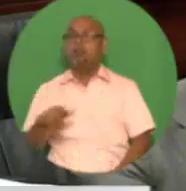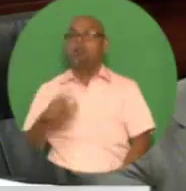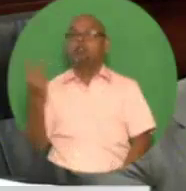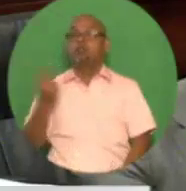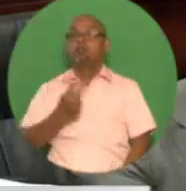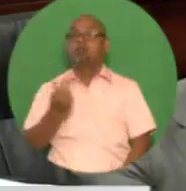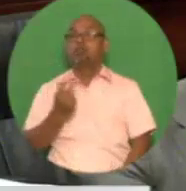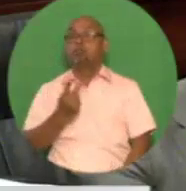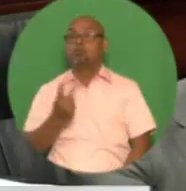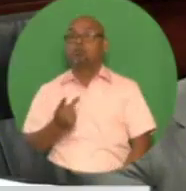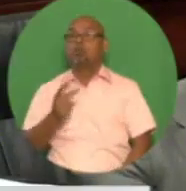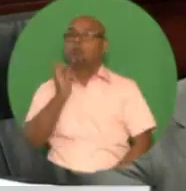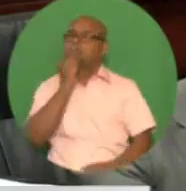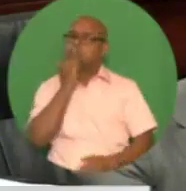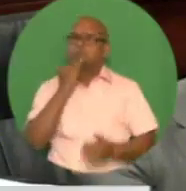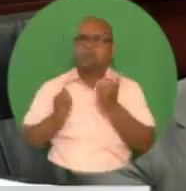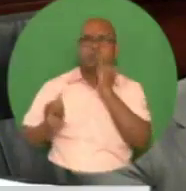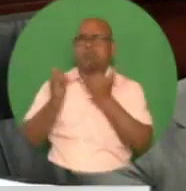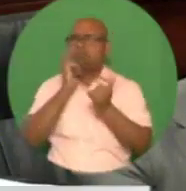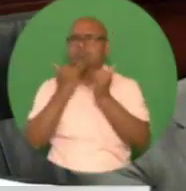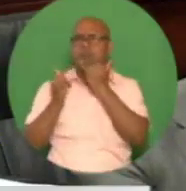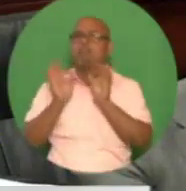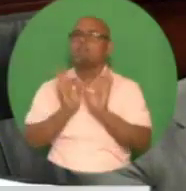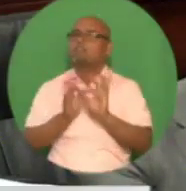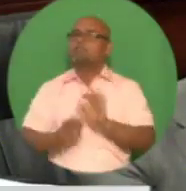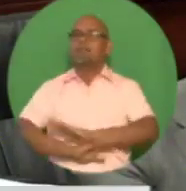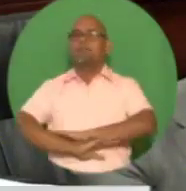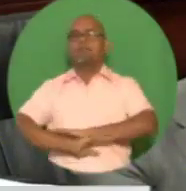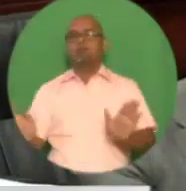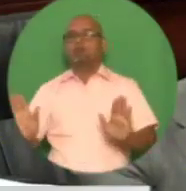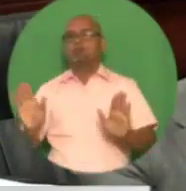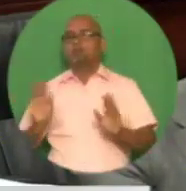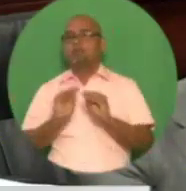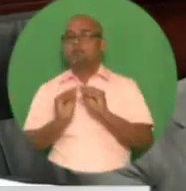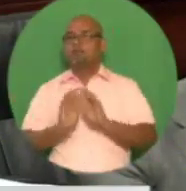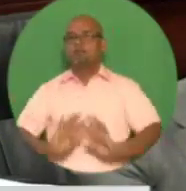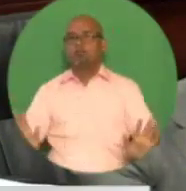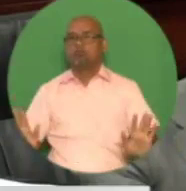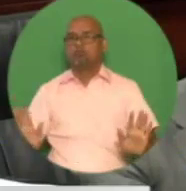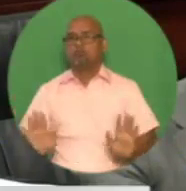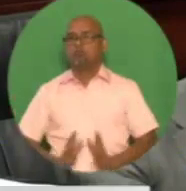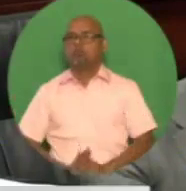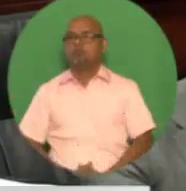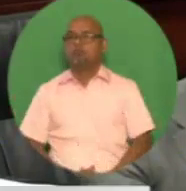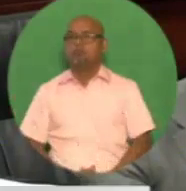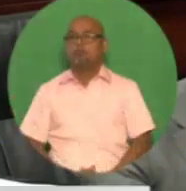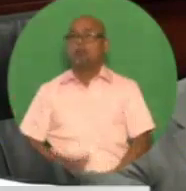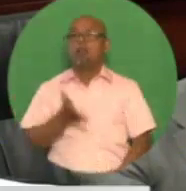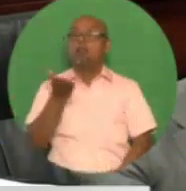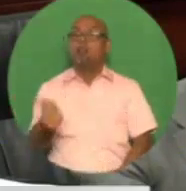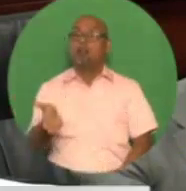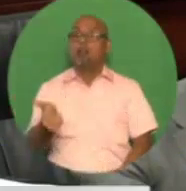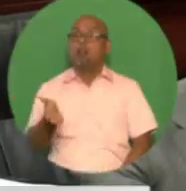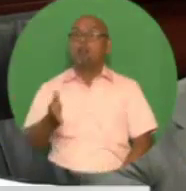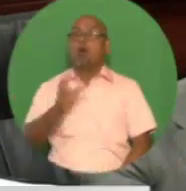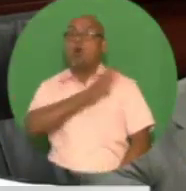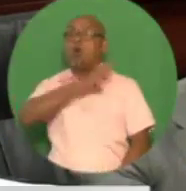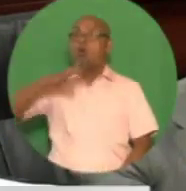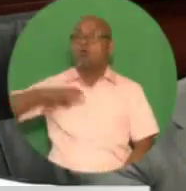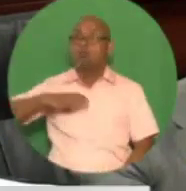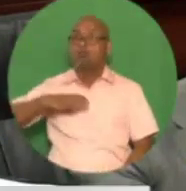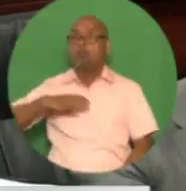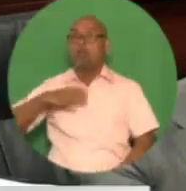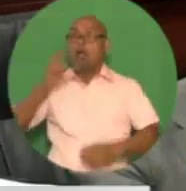legislation have been corrected. We have been building capacity in the Office of the Commission of Valuations with recruitment and training of field